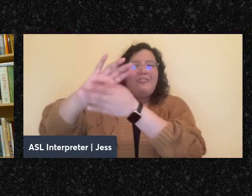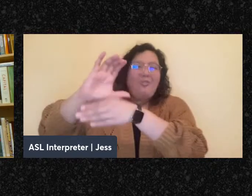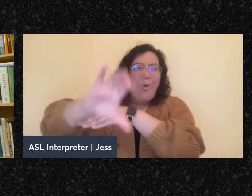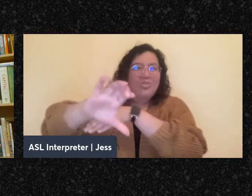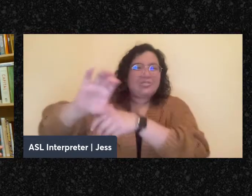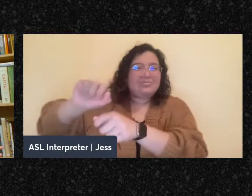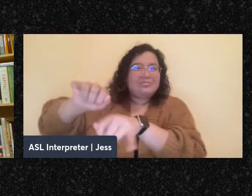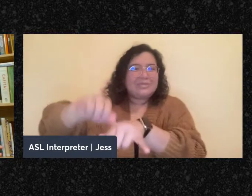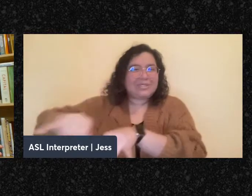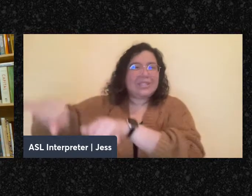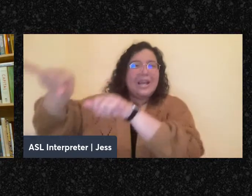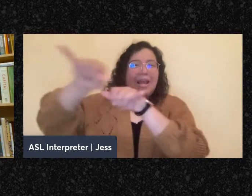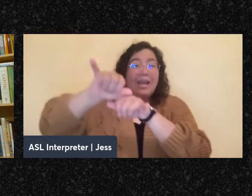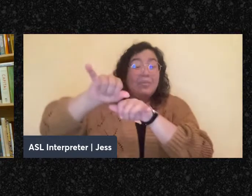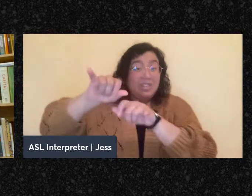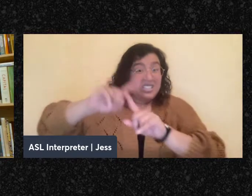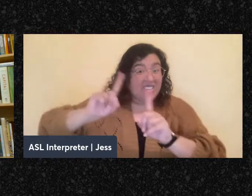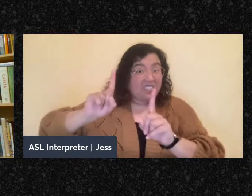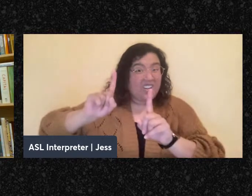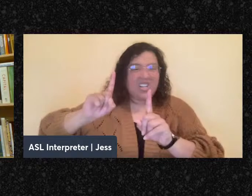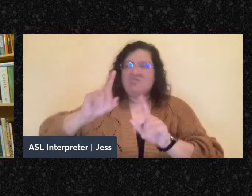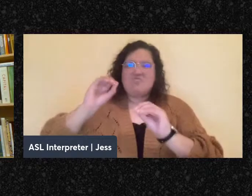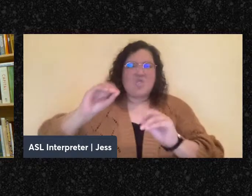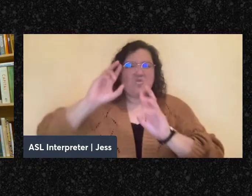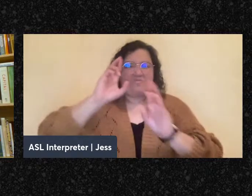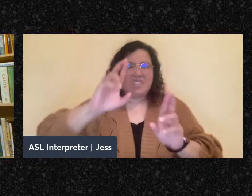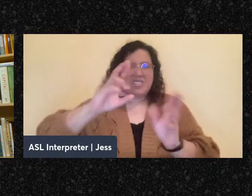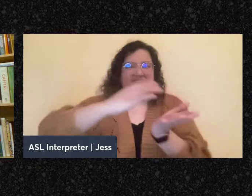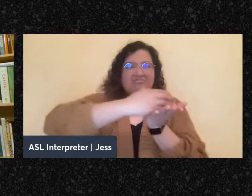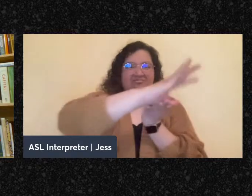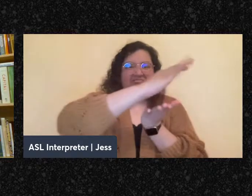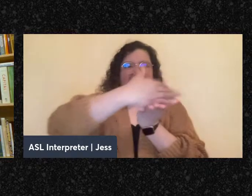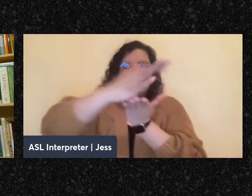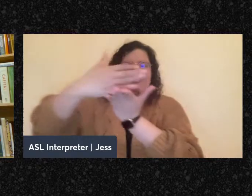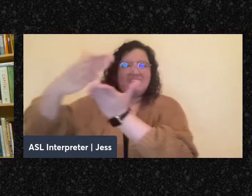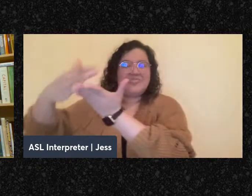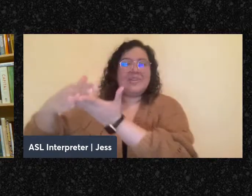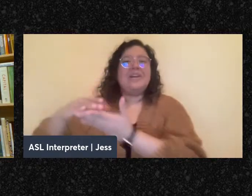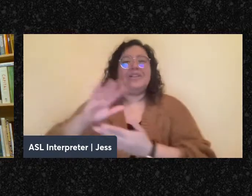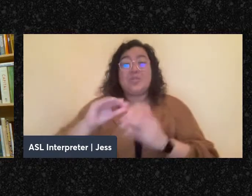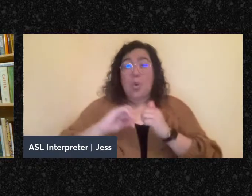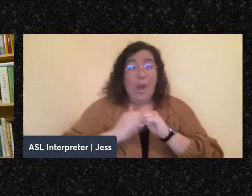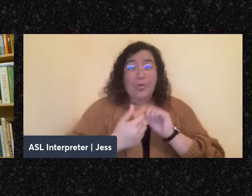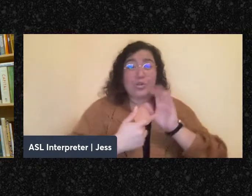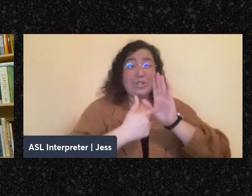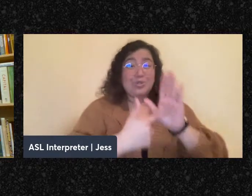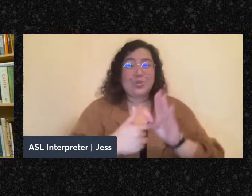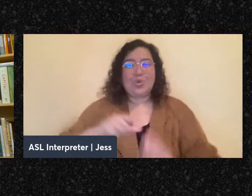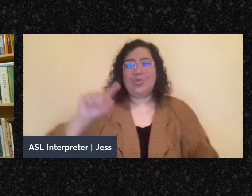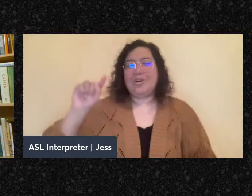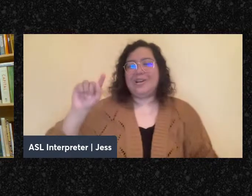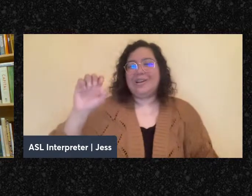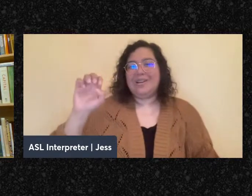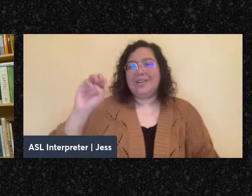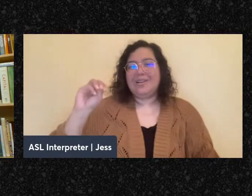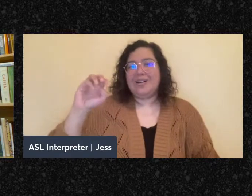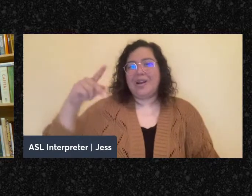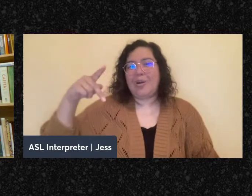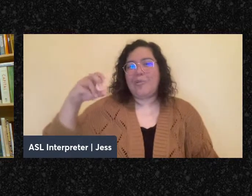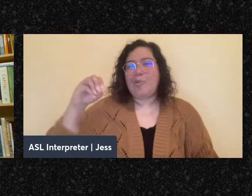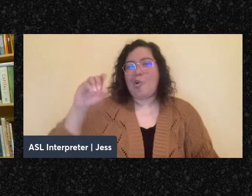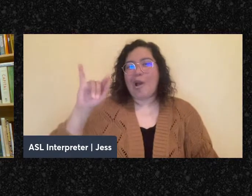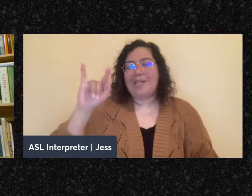a lack of respect for difference. And temporality is one way that that manifests. So I think it's also important to highlight that